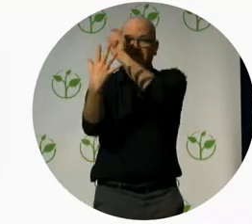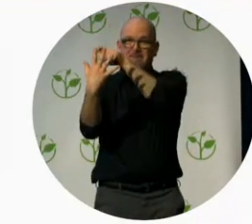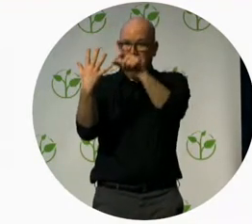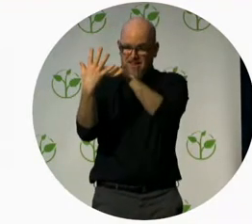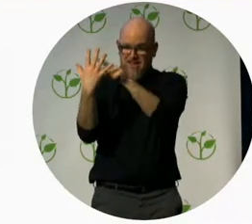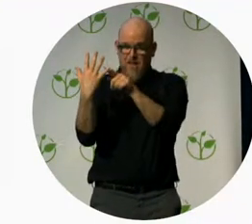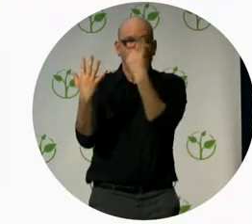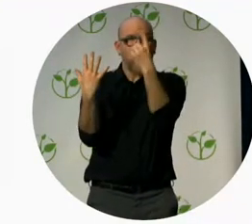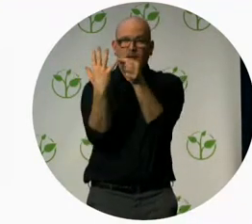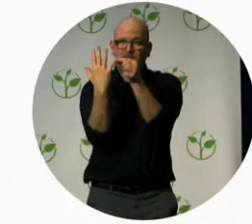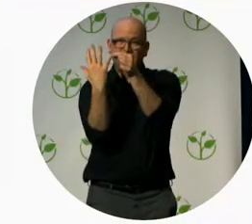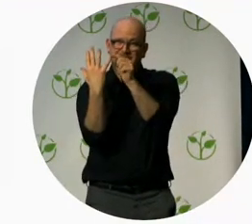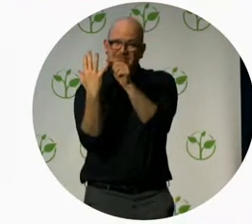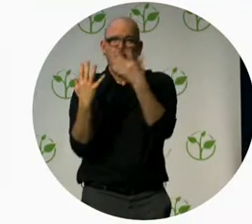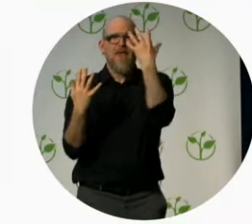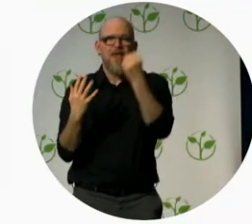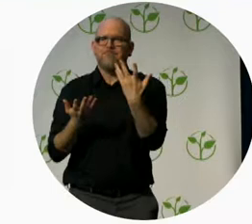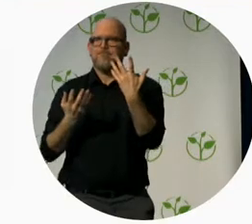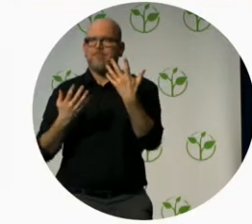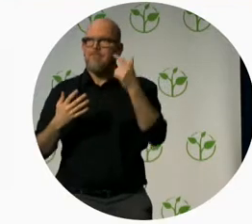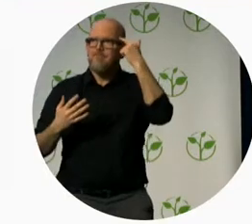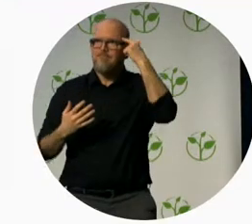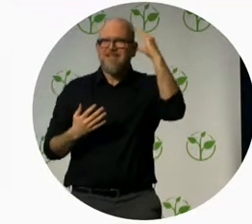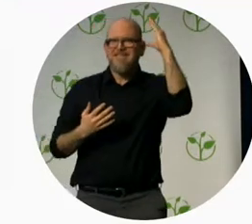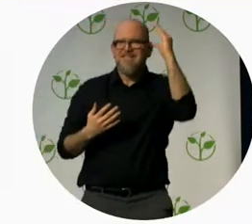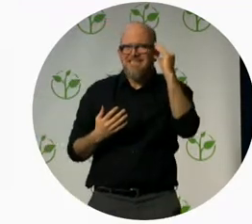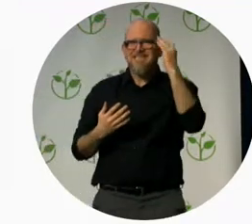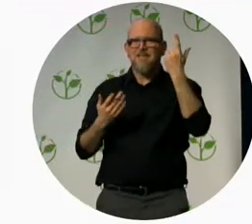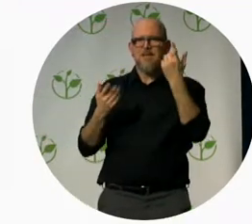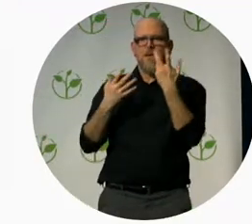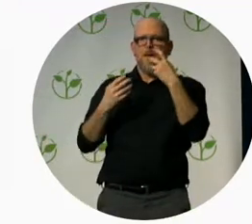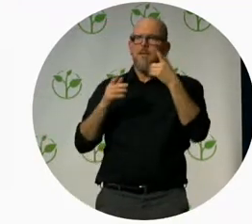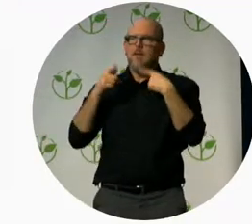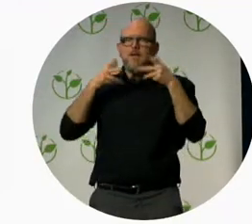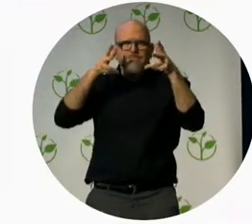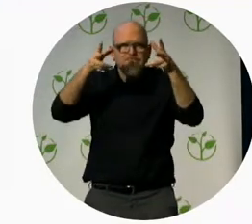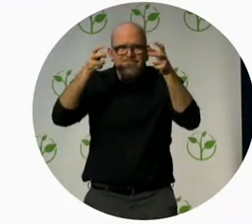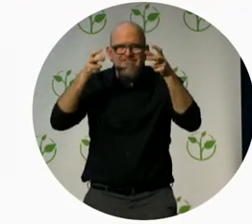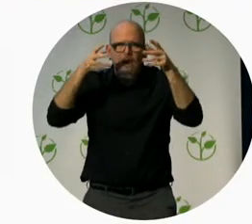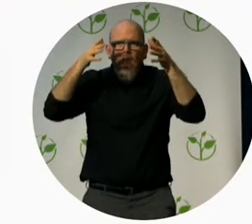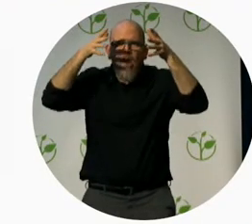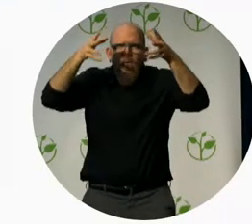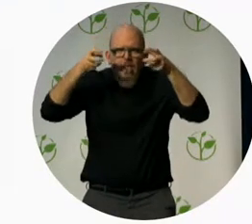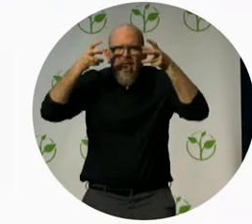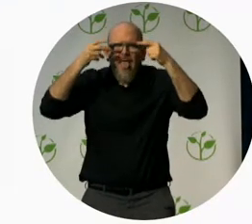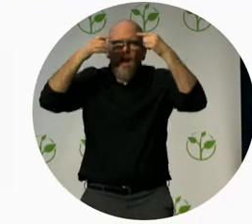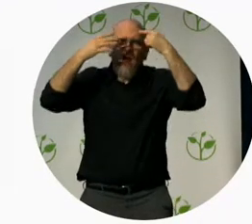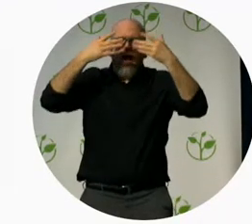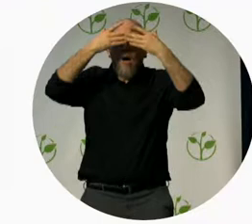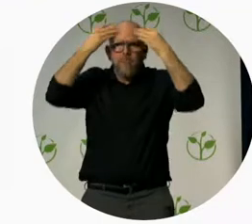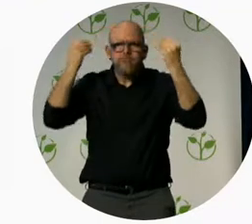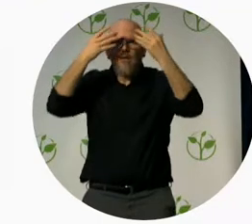and Fred because of their son Max who inspires so much of our work unless people truly